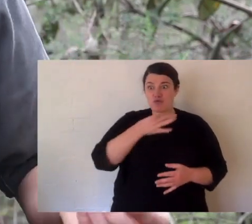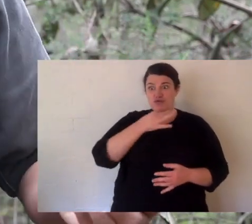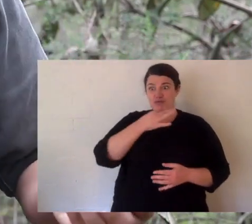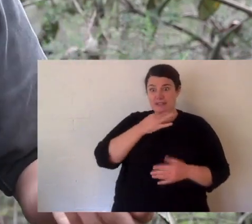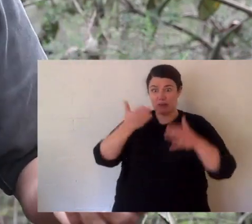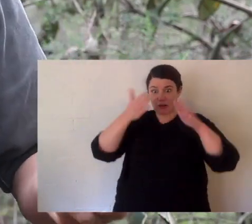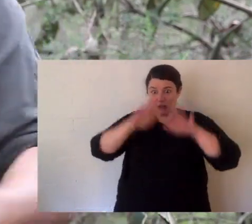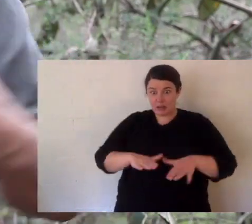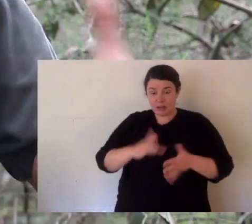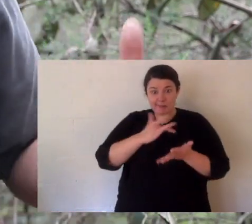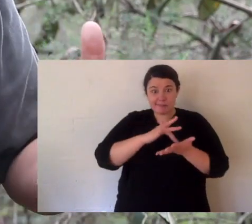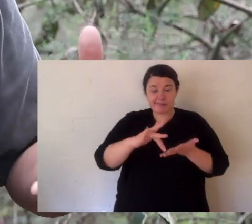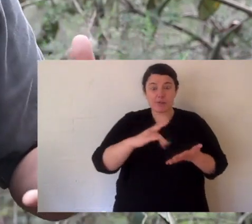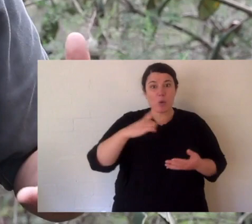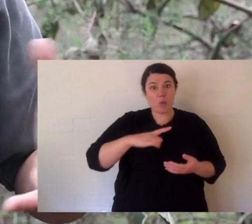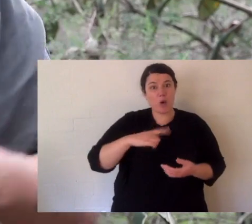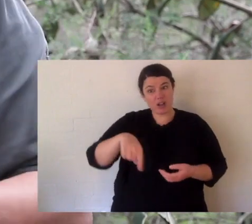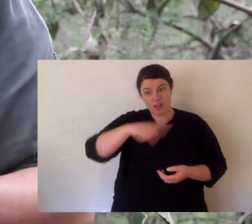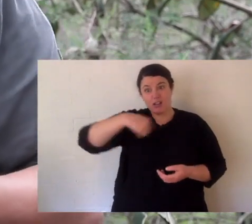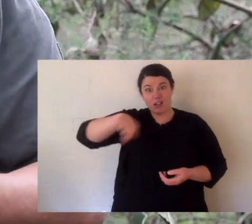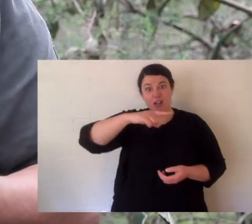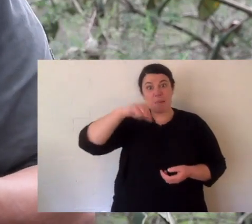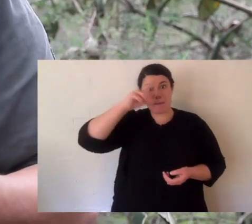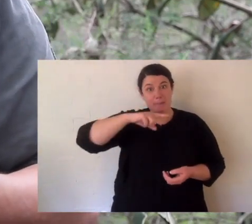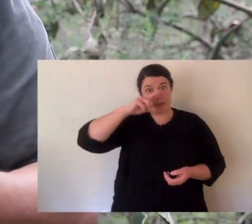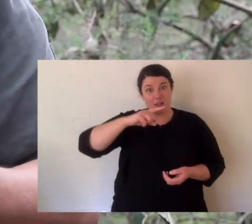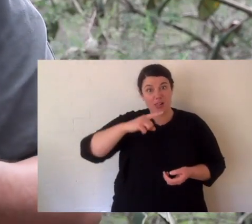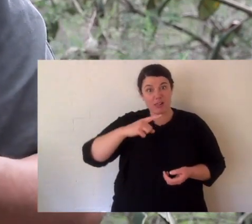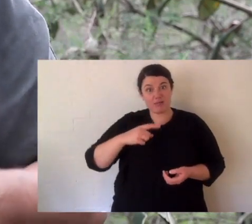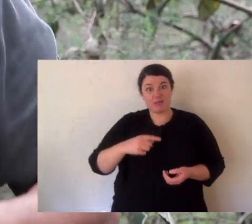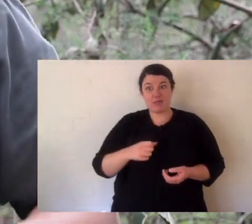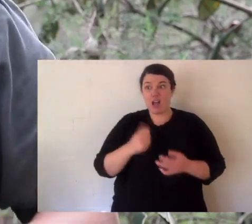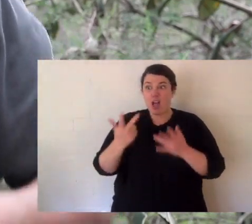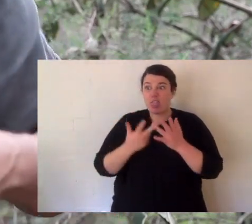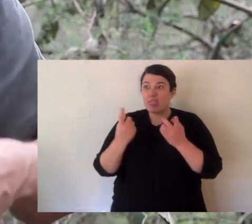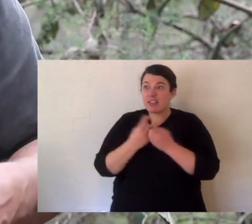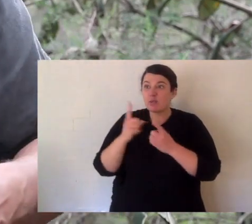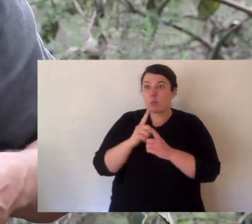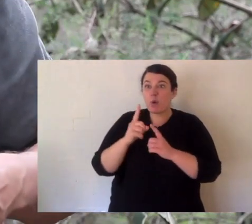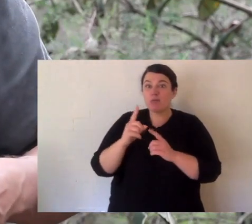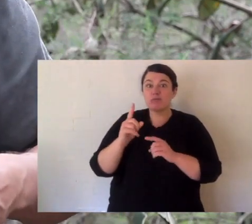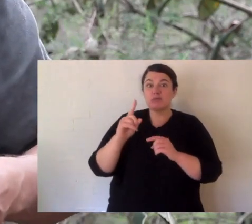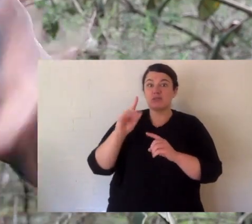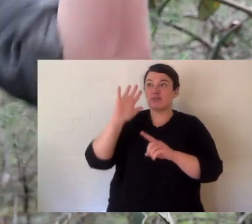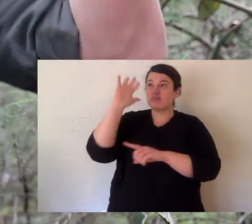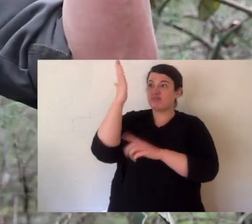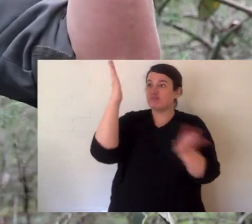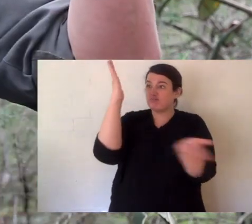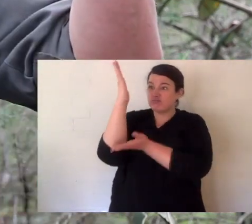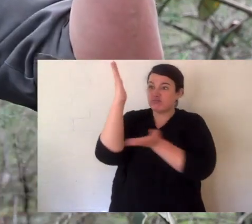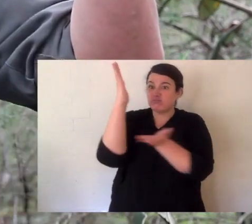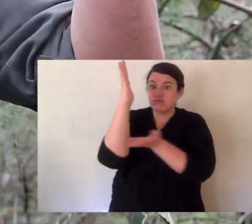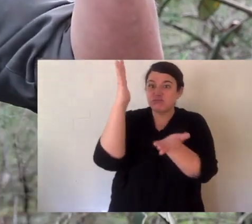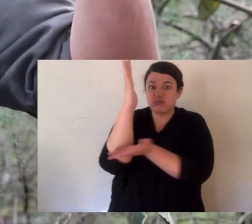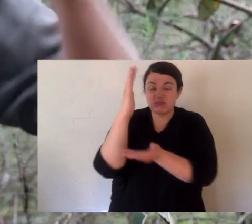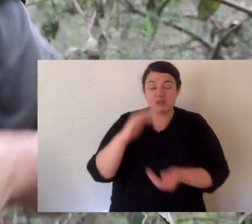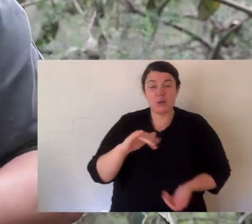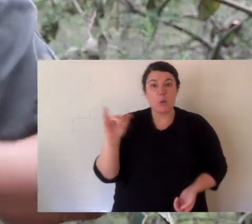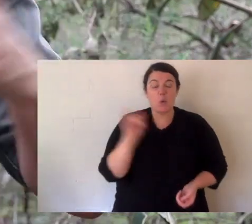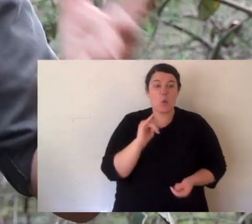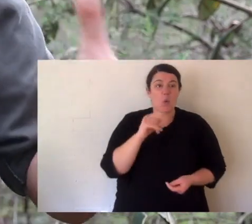extinction because of humans. But indirectly there are things like habitat destruction, climate change,